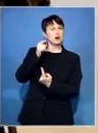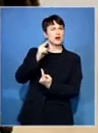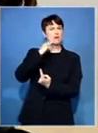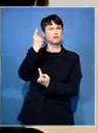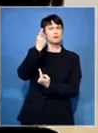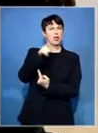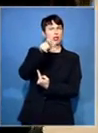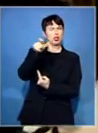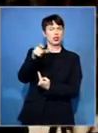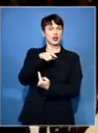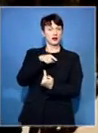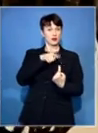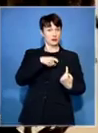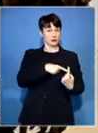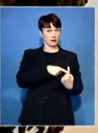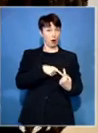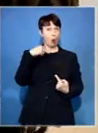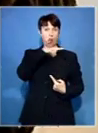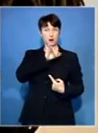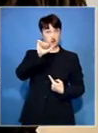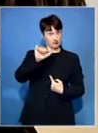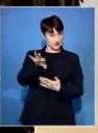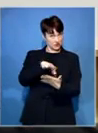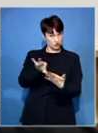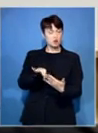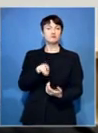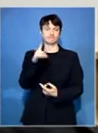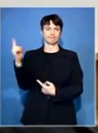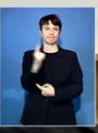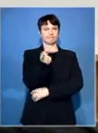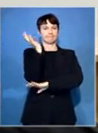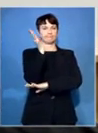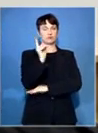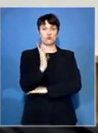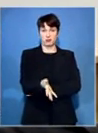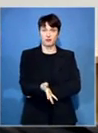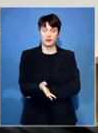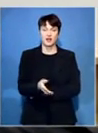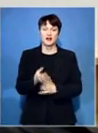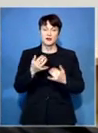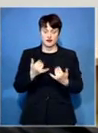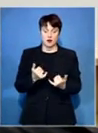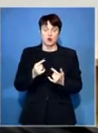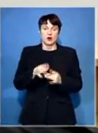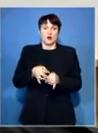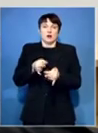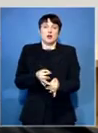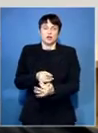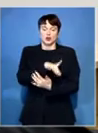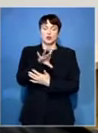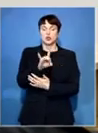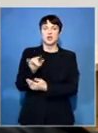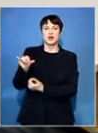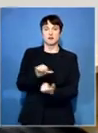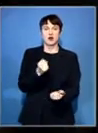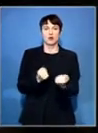were allegedly forged by Sizani to testify against her. The trial was adjourned to Tuesday to allow legal teams